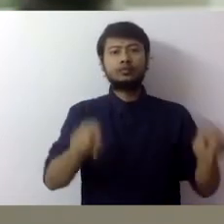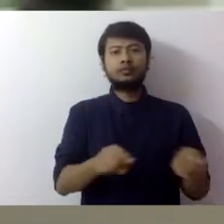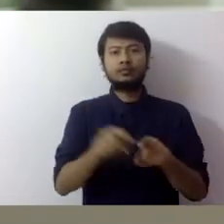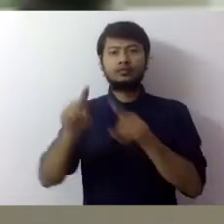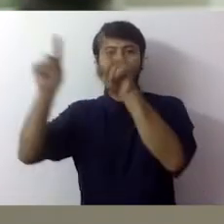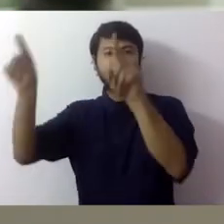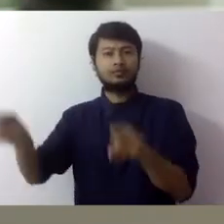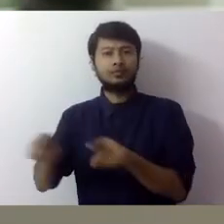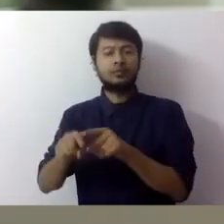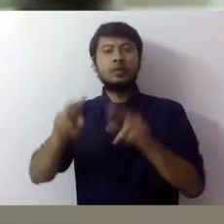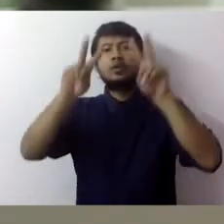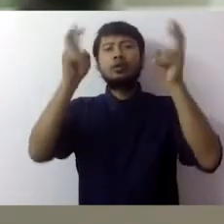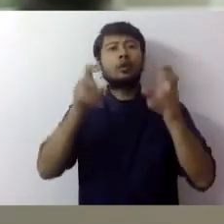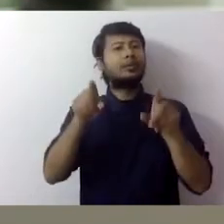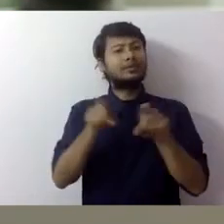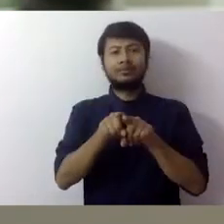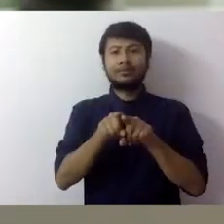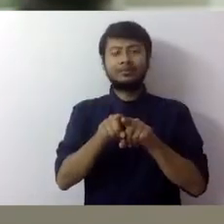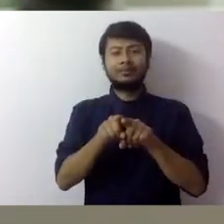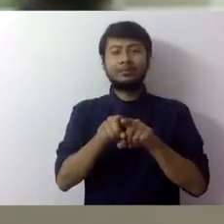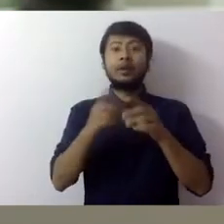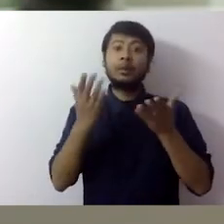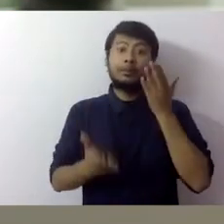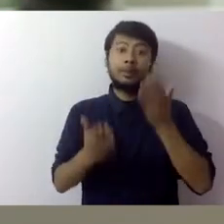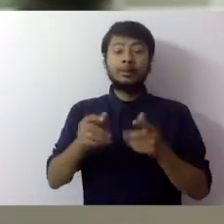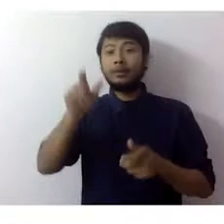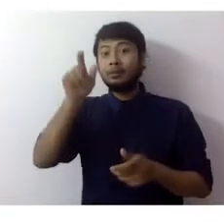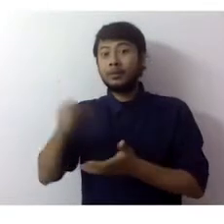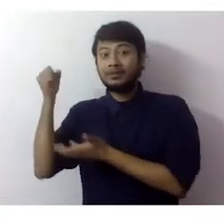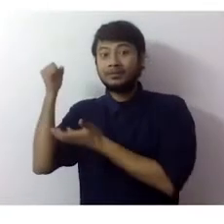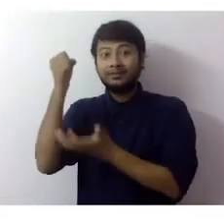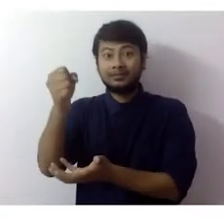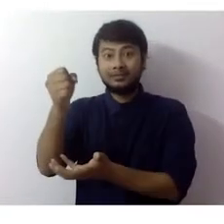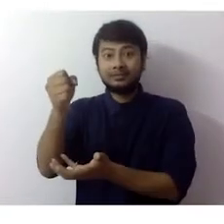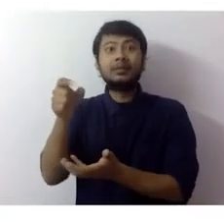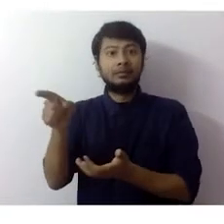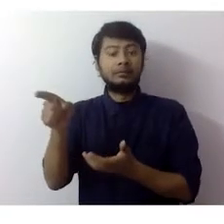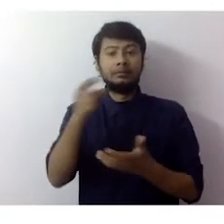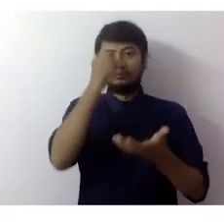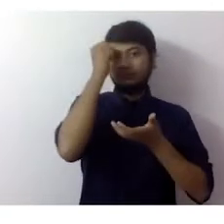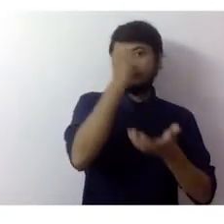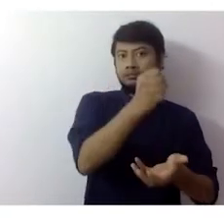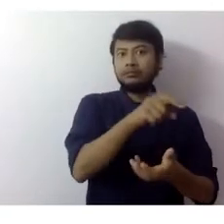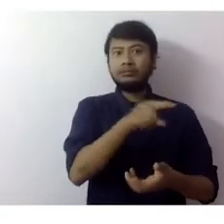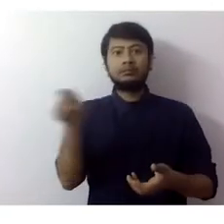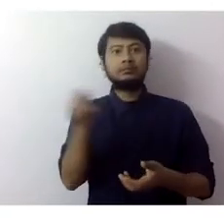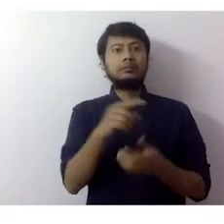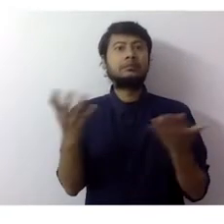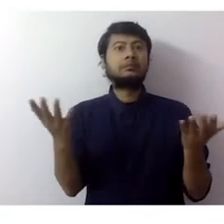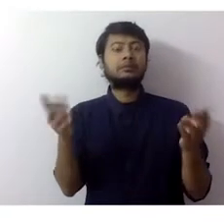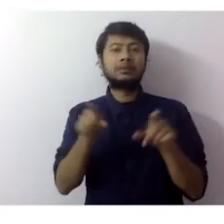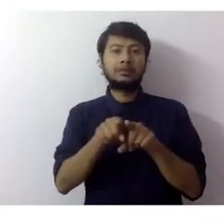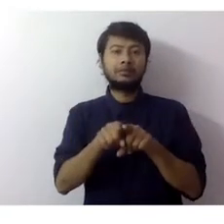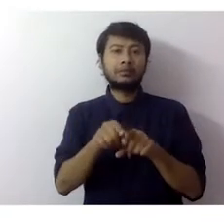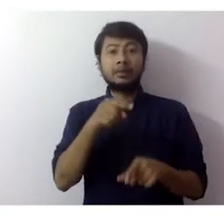provenance, the same image source and perhaps a similar patron group. One was printed at a little-known press called the Oriental Art